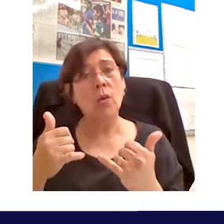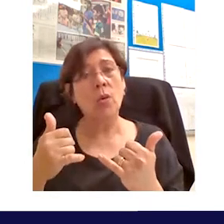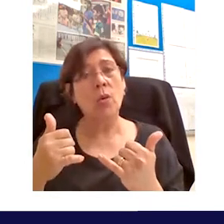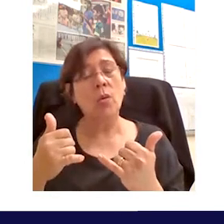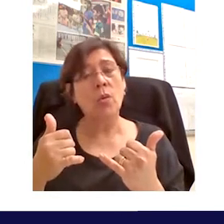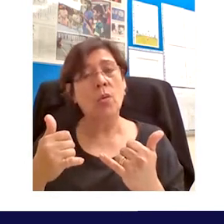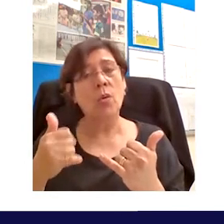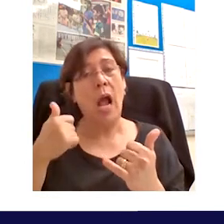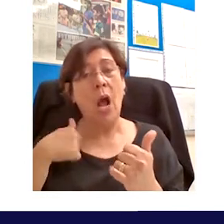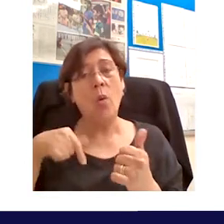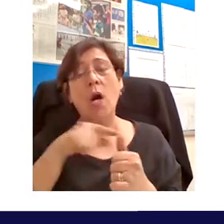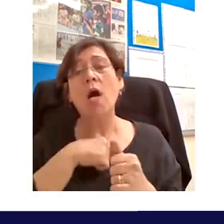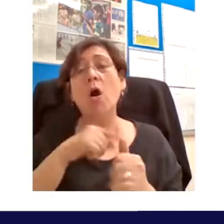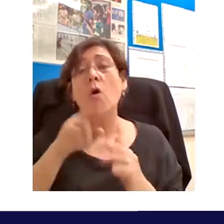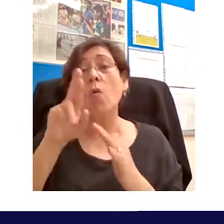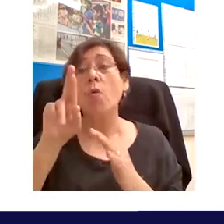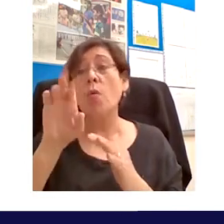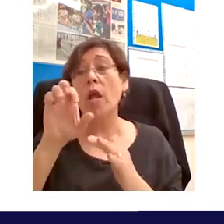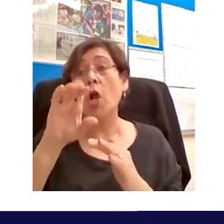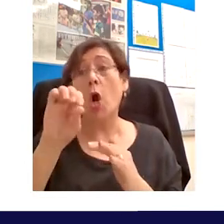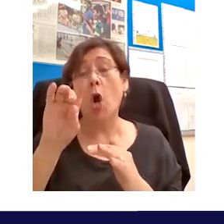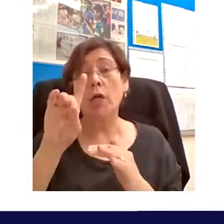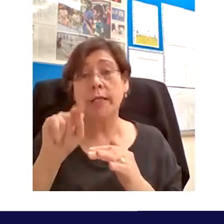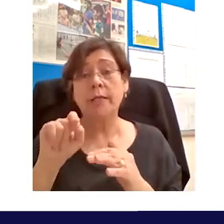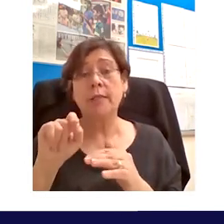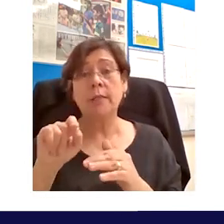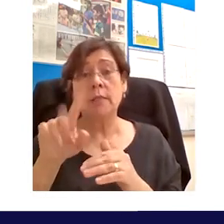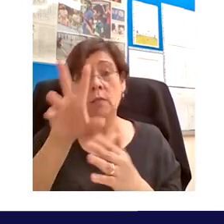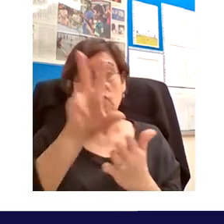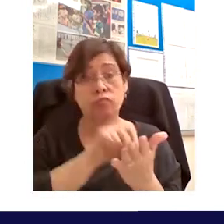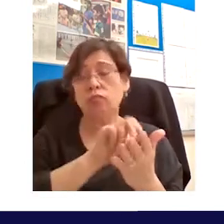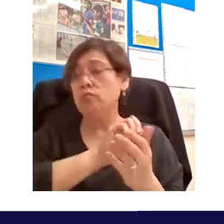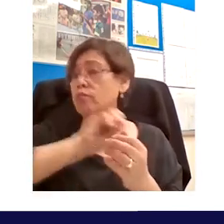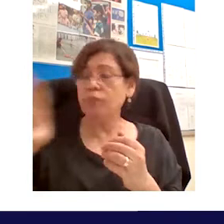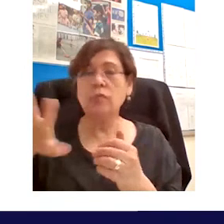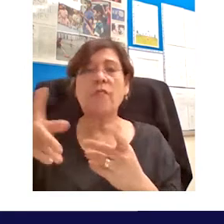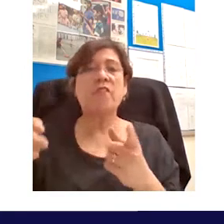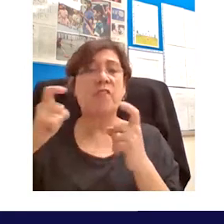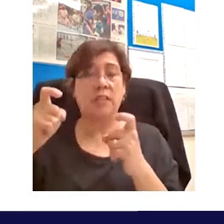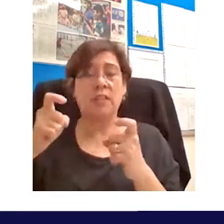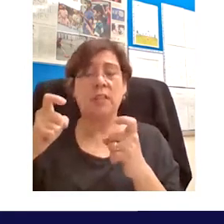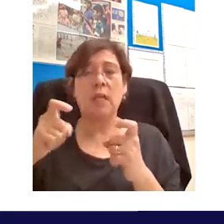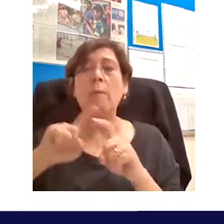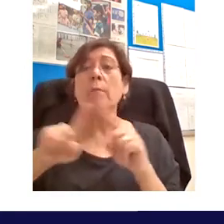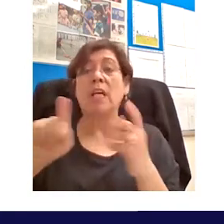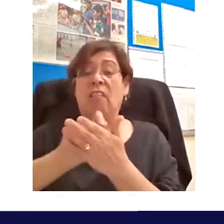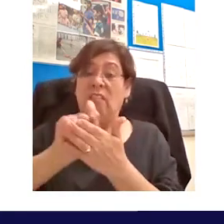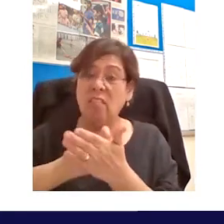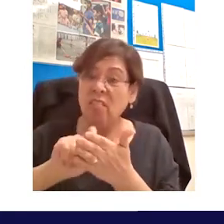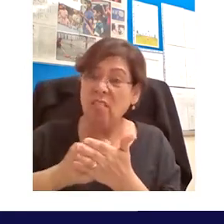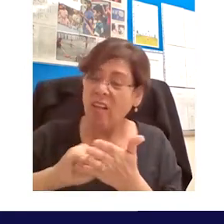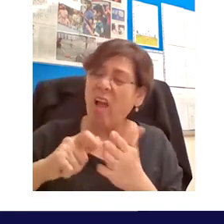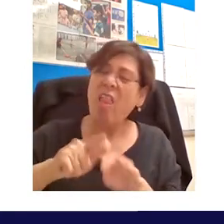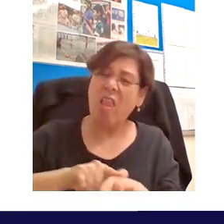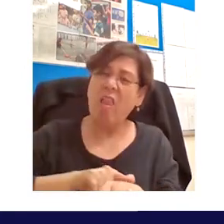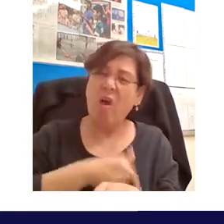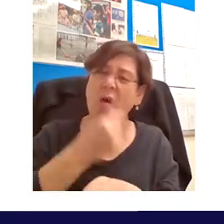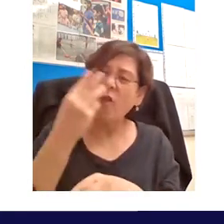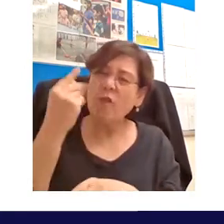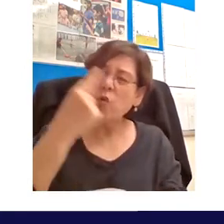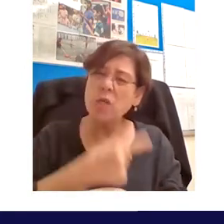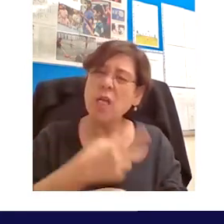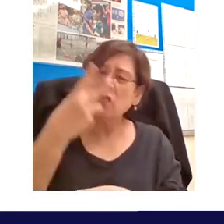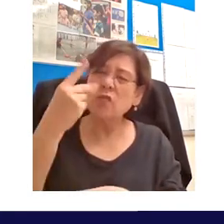rendered obsolete so quickly unlike you know a manuscript which if it's kept in the right conditions can be preserved for hundreds of years.